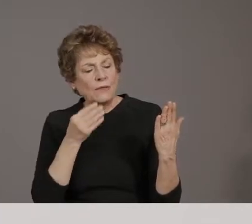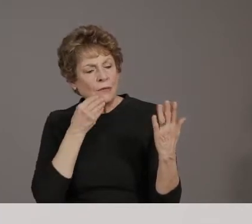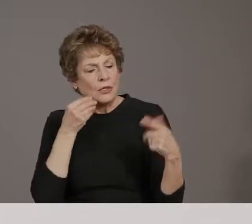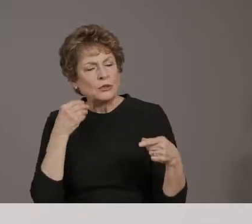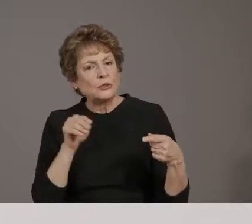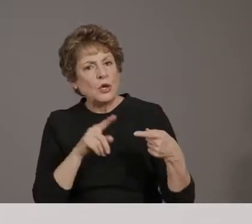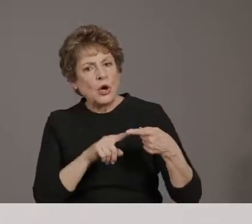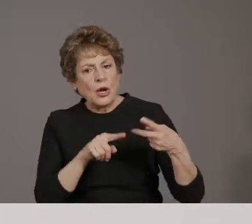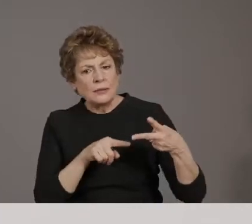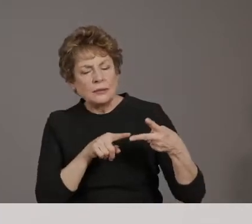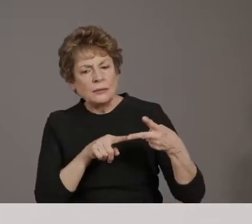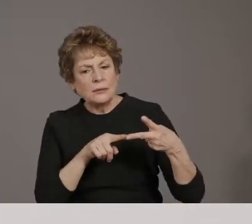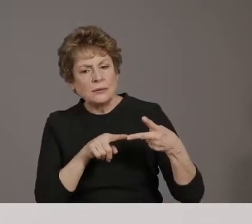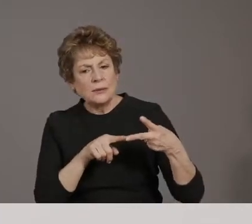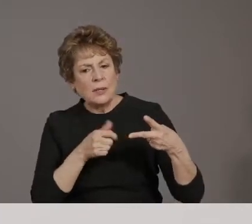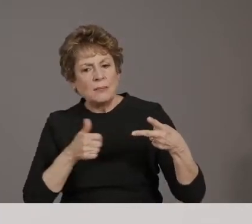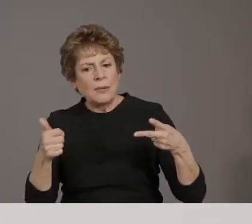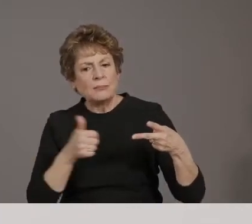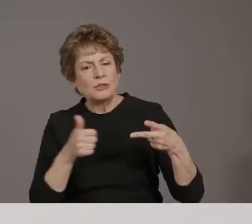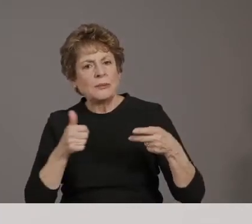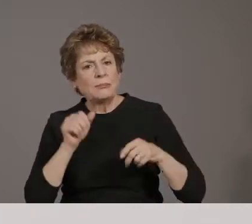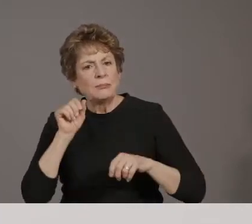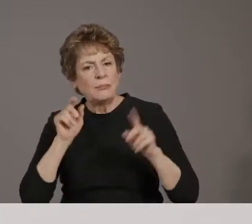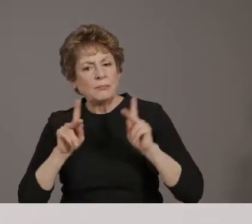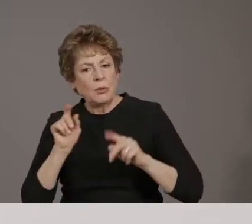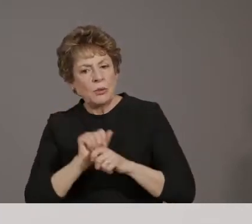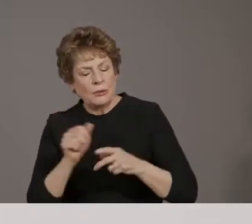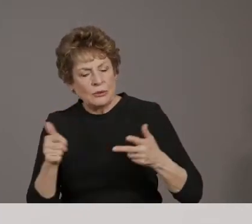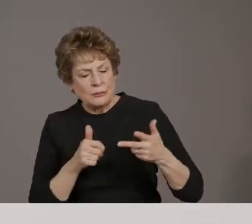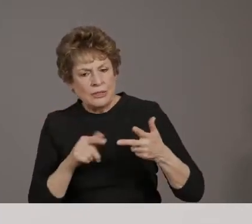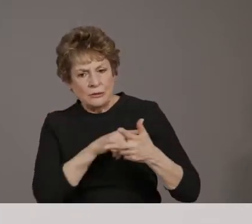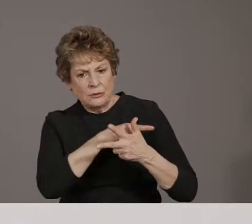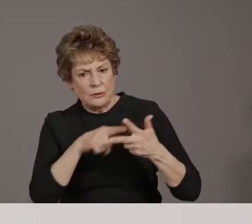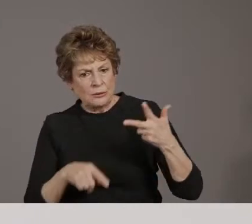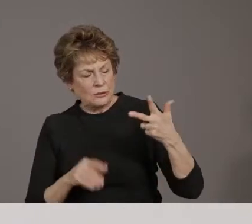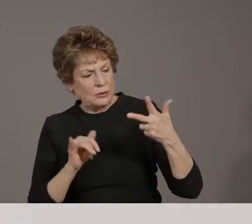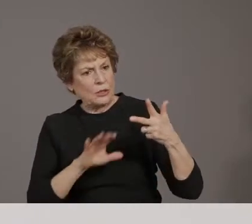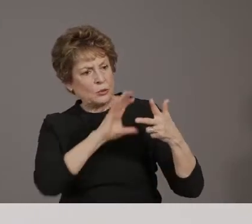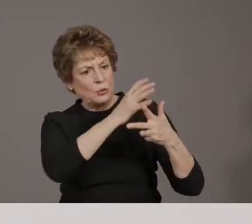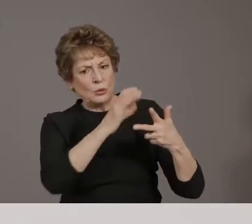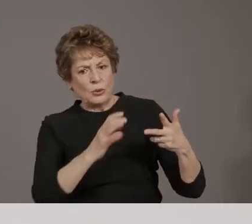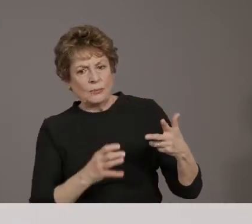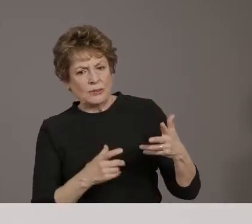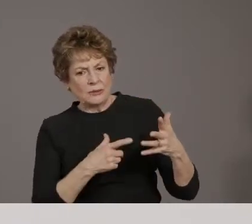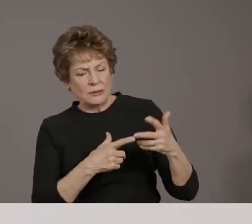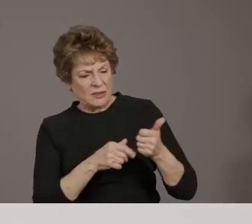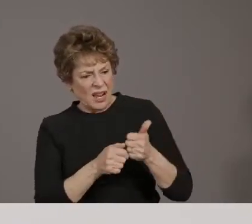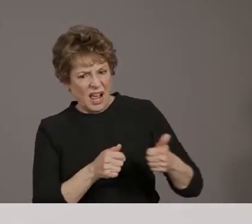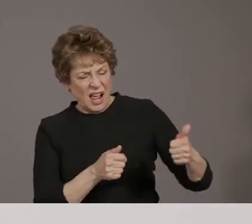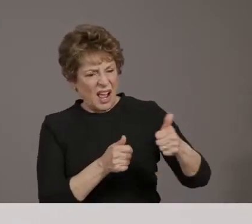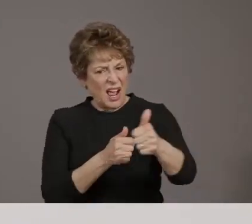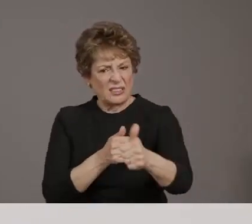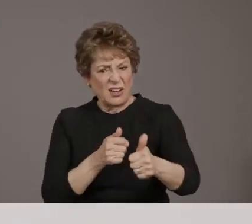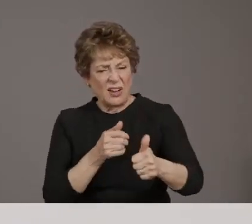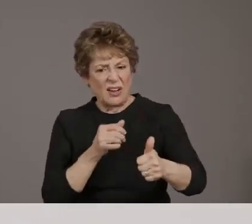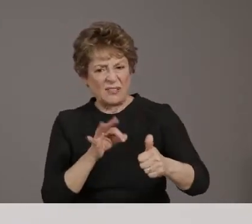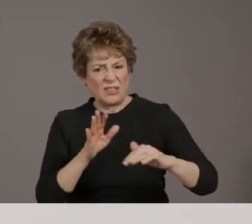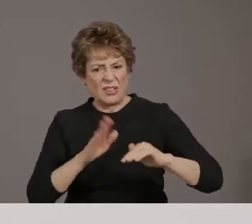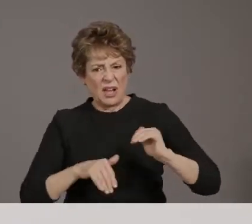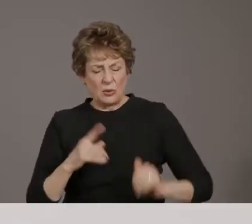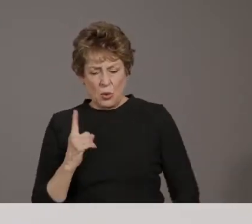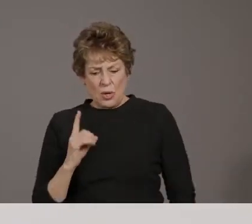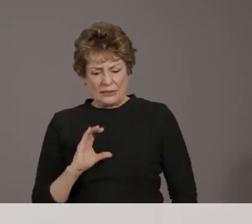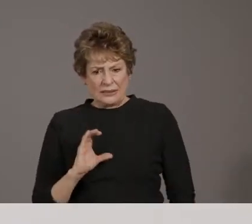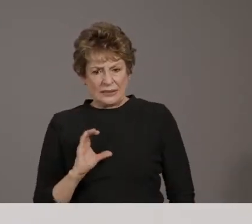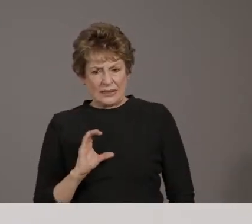and yet those are all classified higher than somebody who is in 1C, who is an adult of an age of high